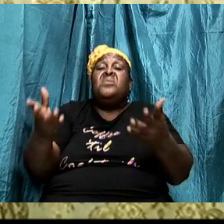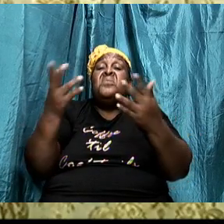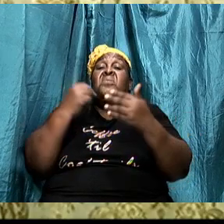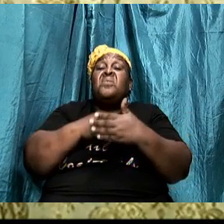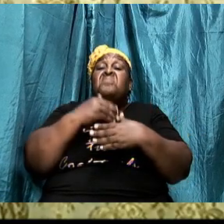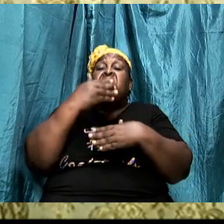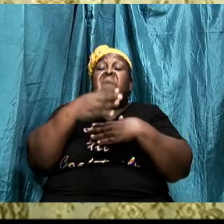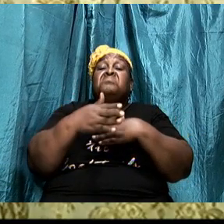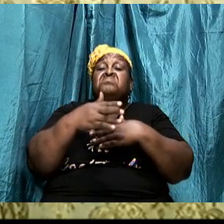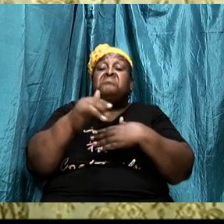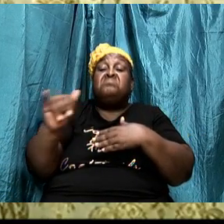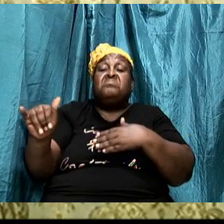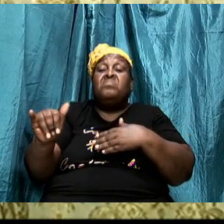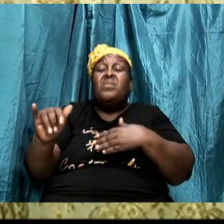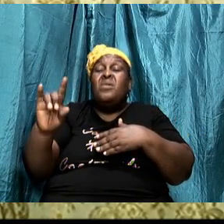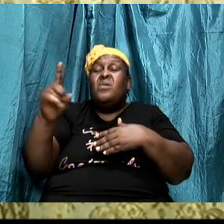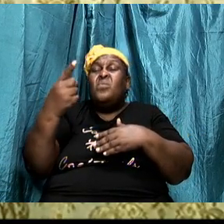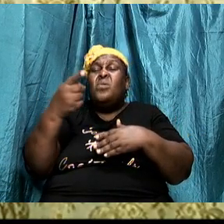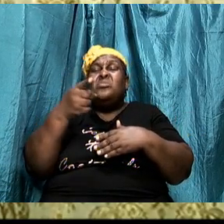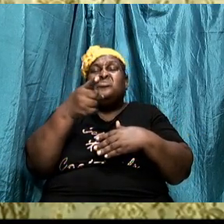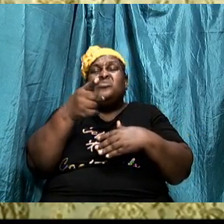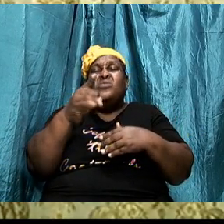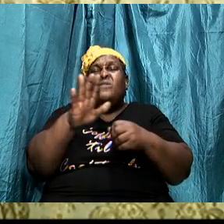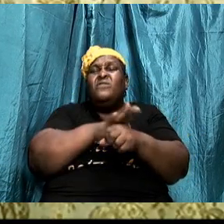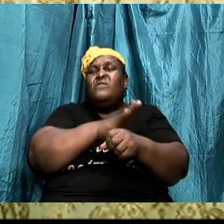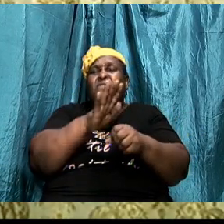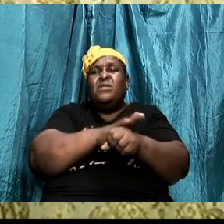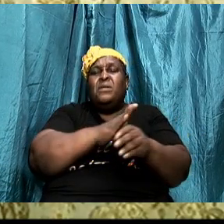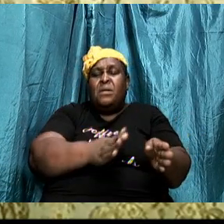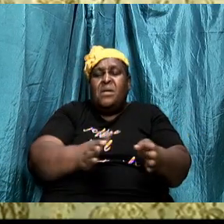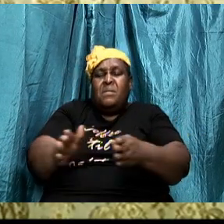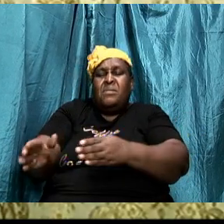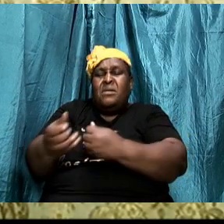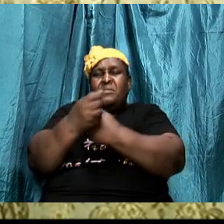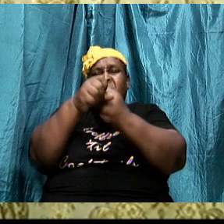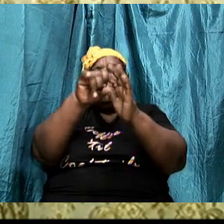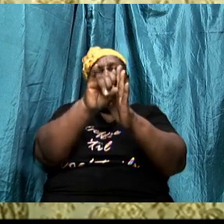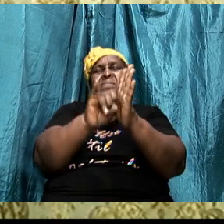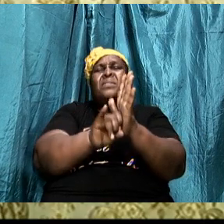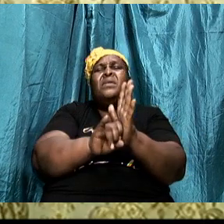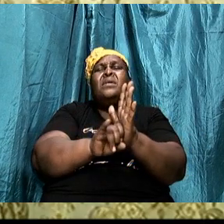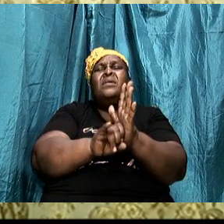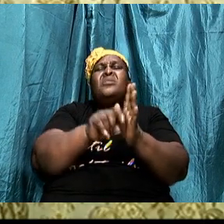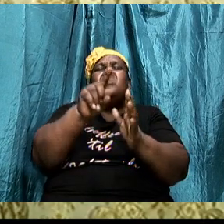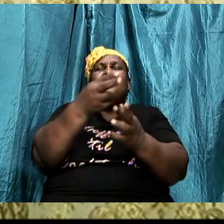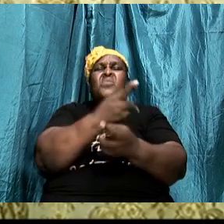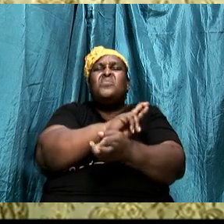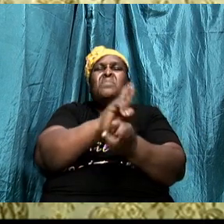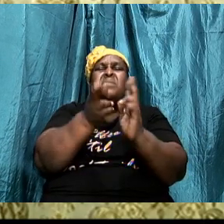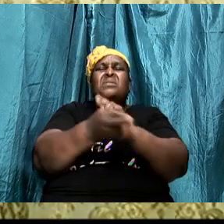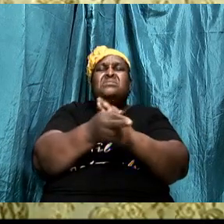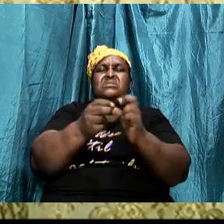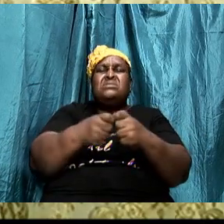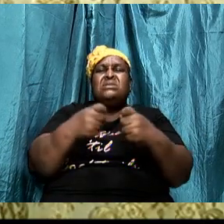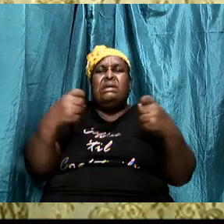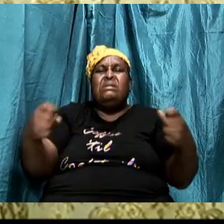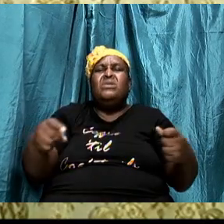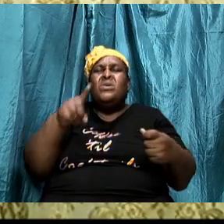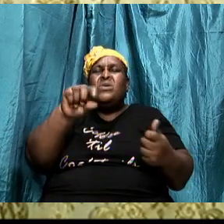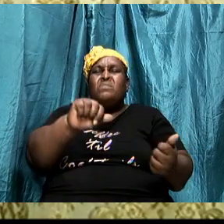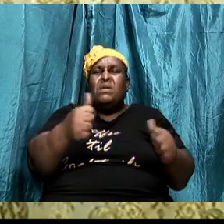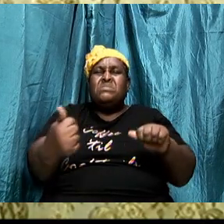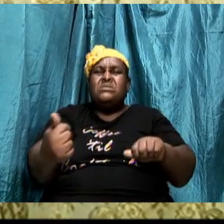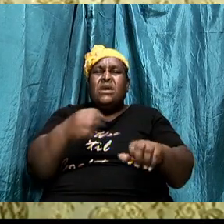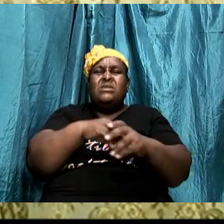once you have fulfilled the plan of salvation you have repented of your sins you have been baptized